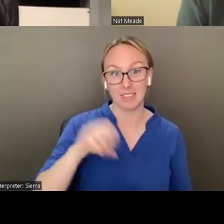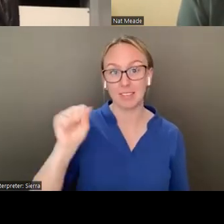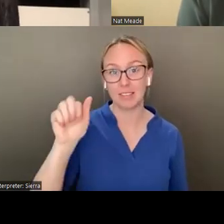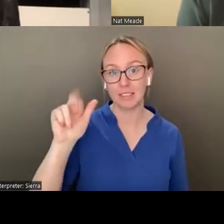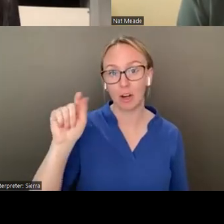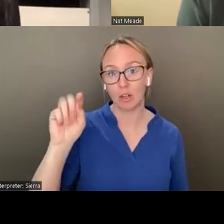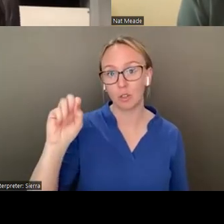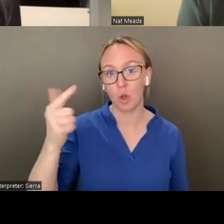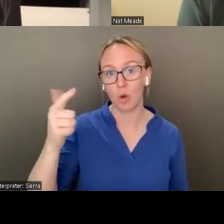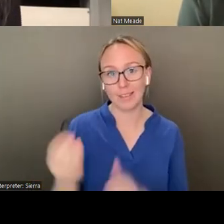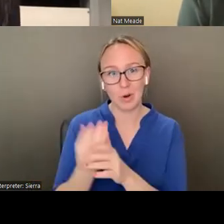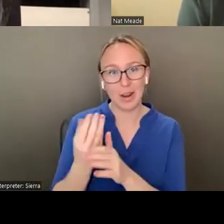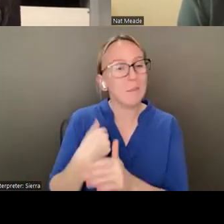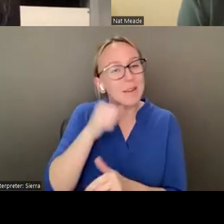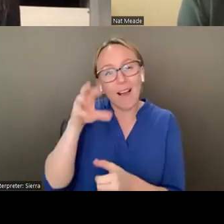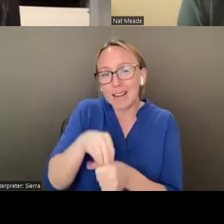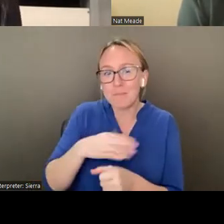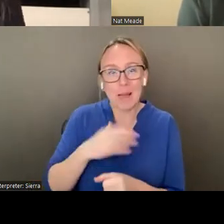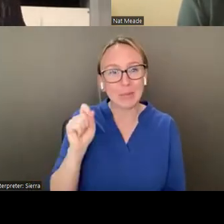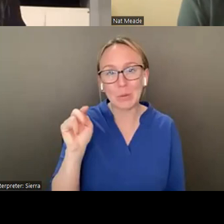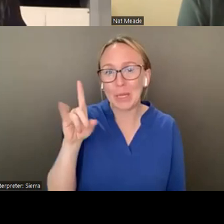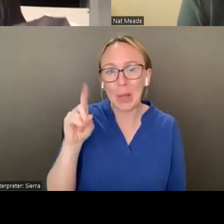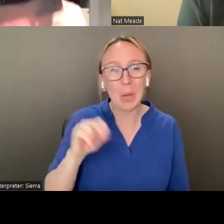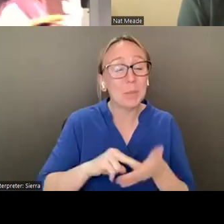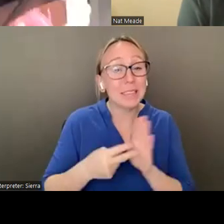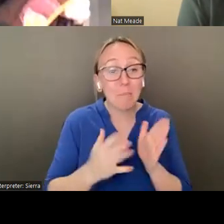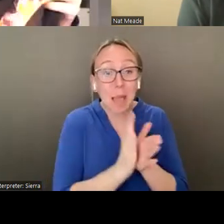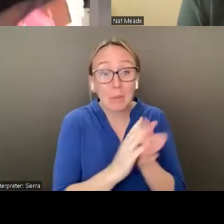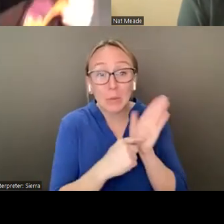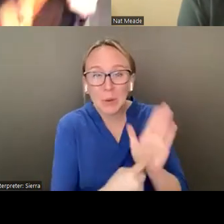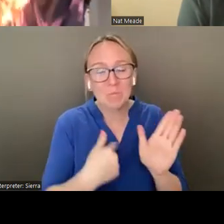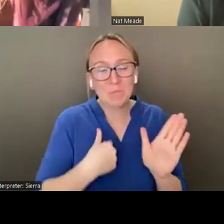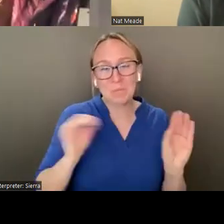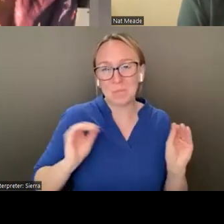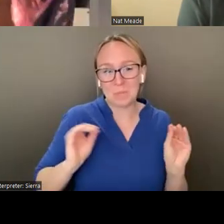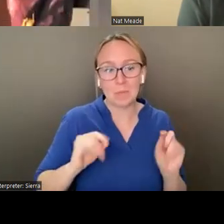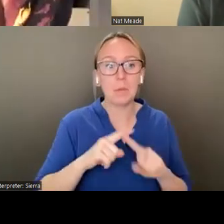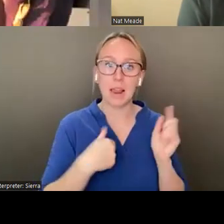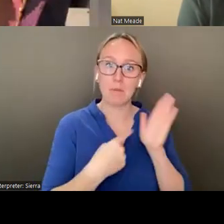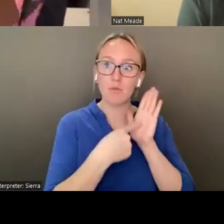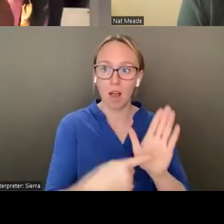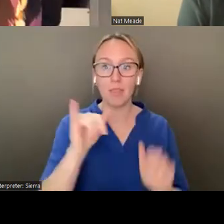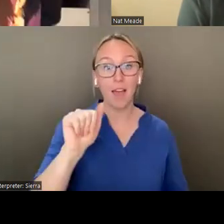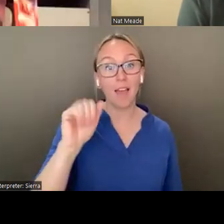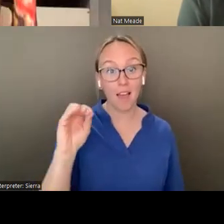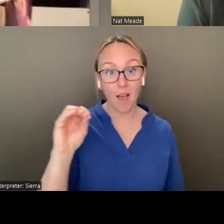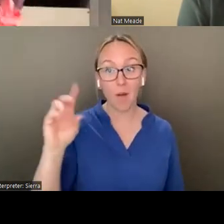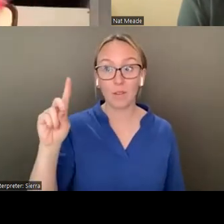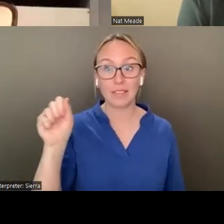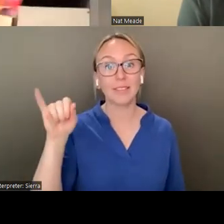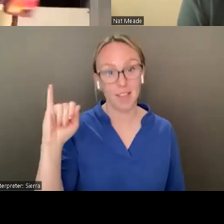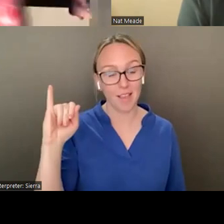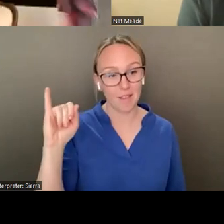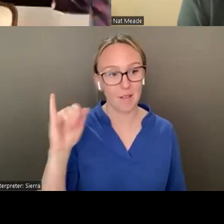studio. So I don't have cut paperwork to show y'all. But I did bring an Ao Yai, which is a traditional